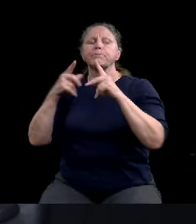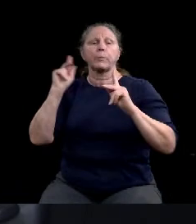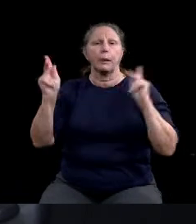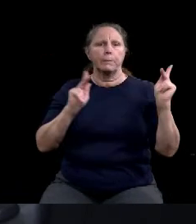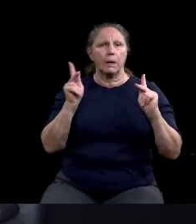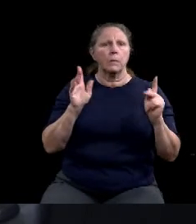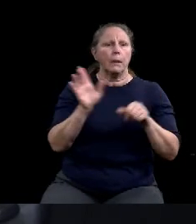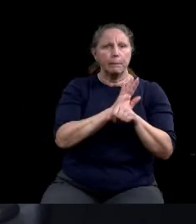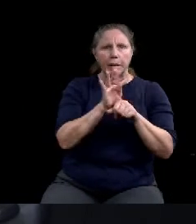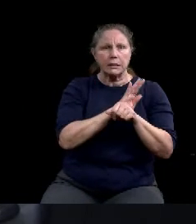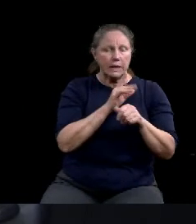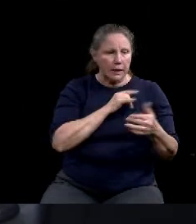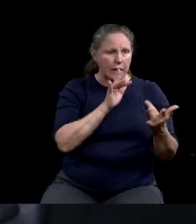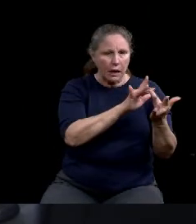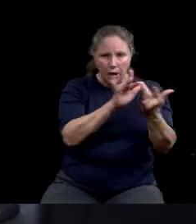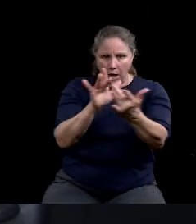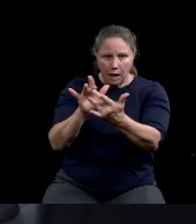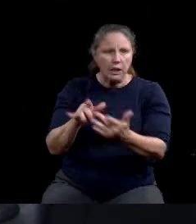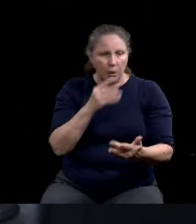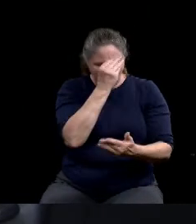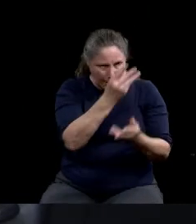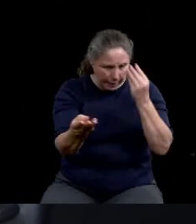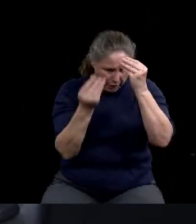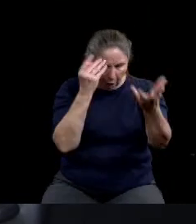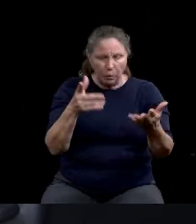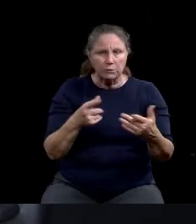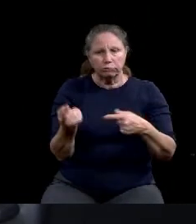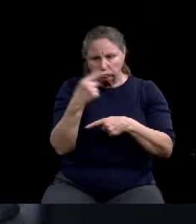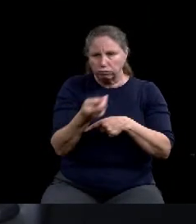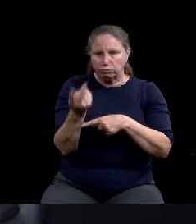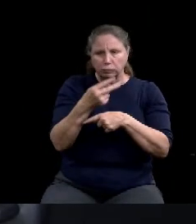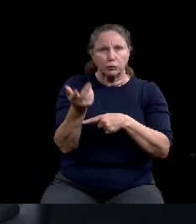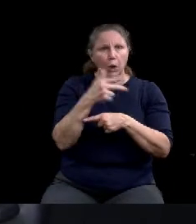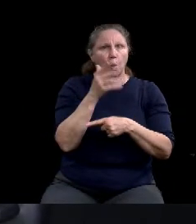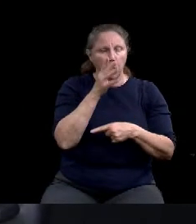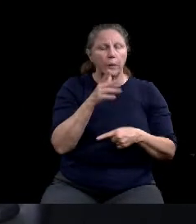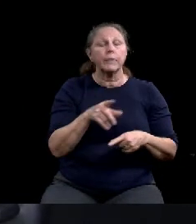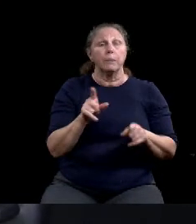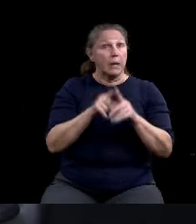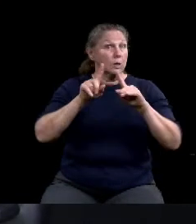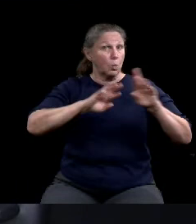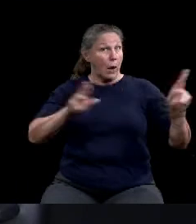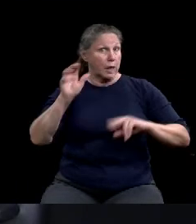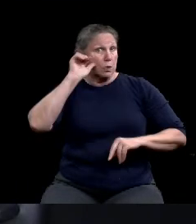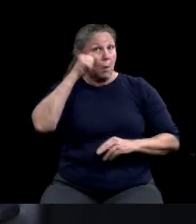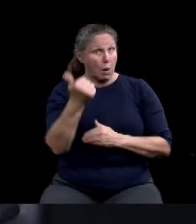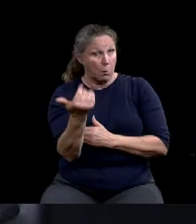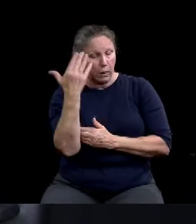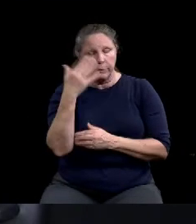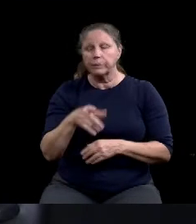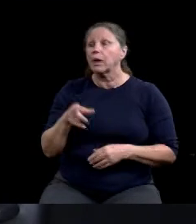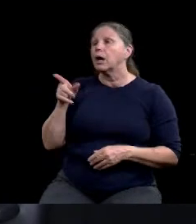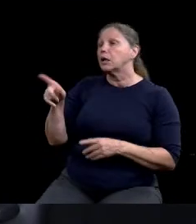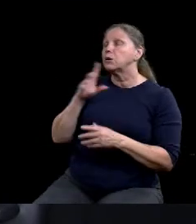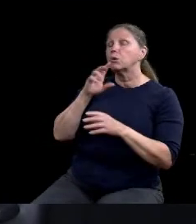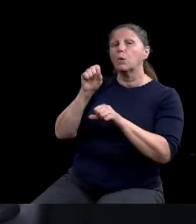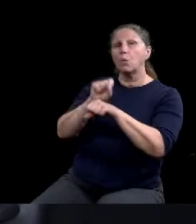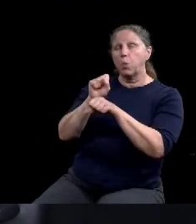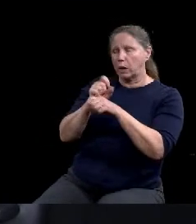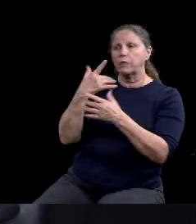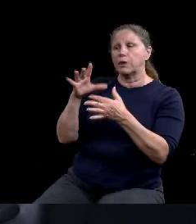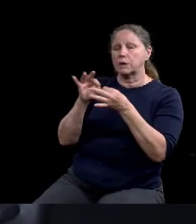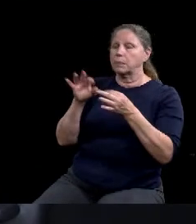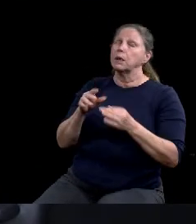over the next few days. And then the other thing, y'all have highlighted a lot of great work. It has been an awesome team to serve on, honestly.